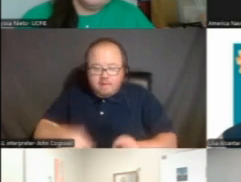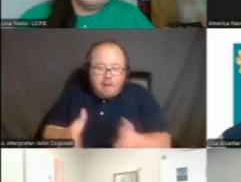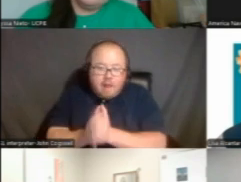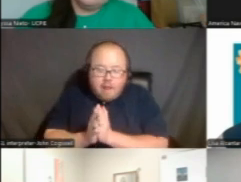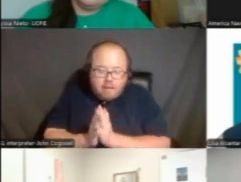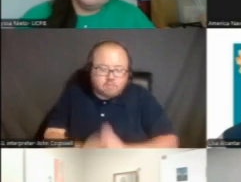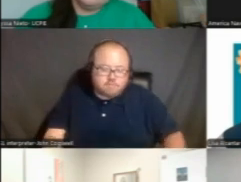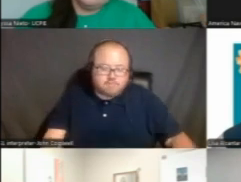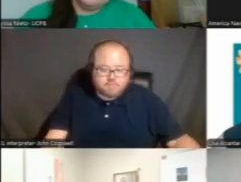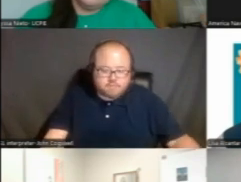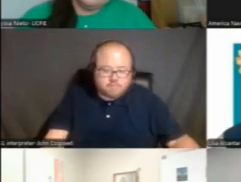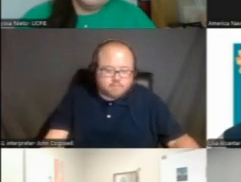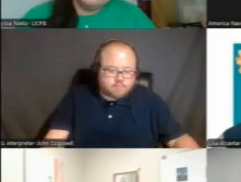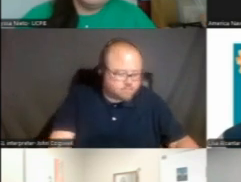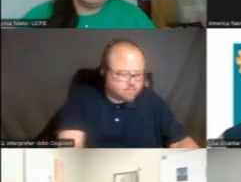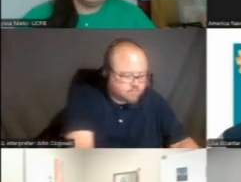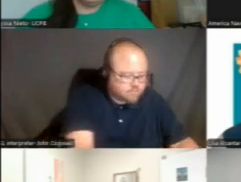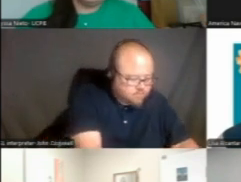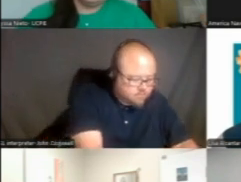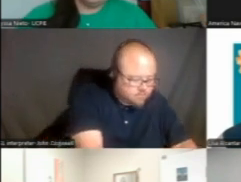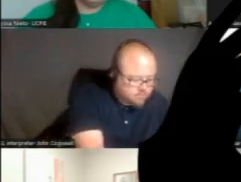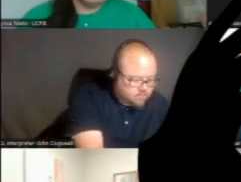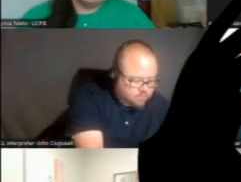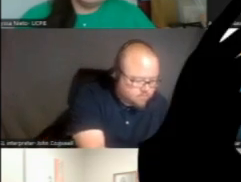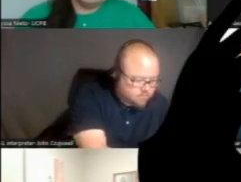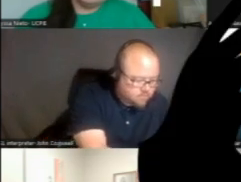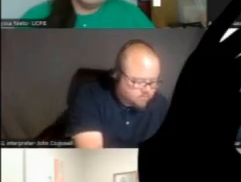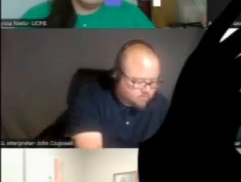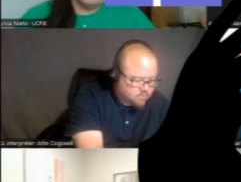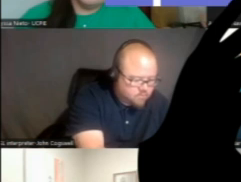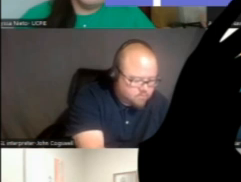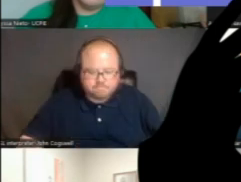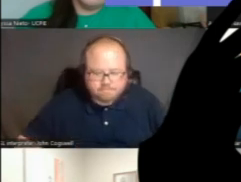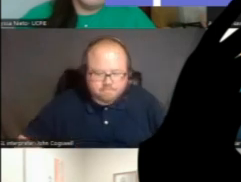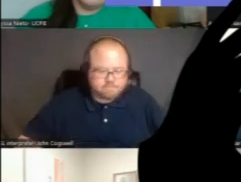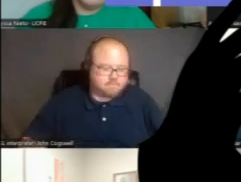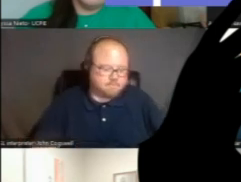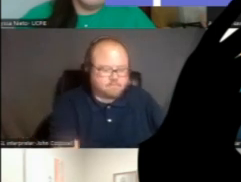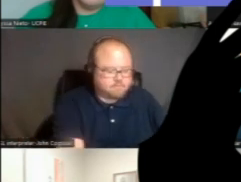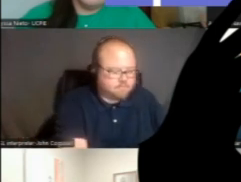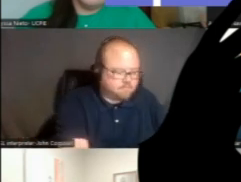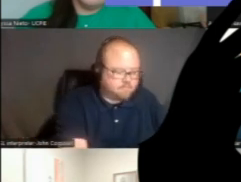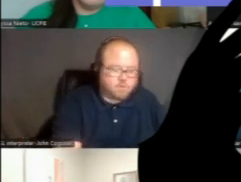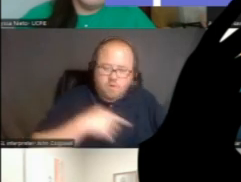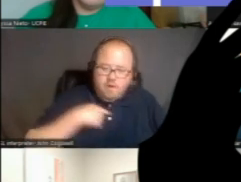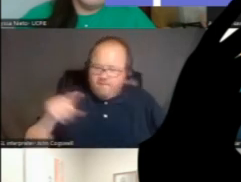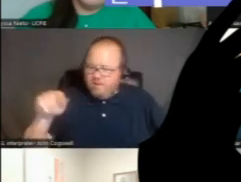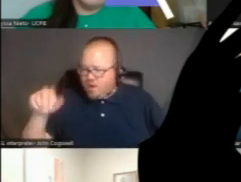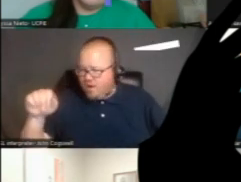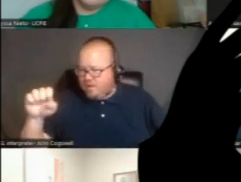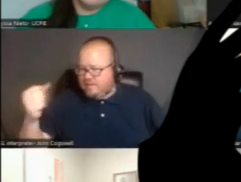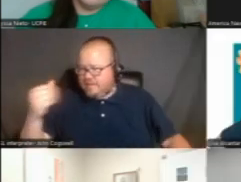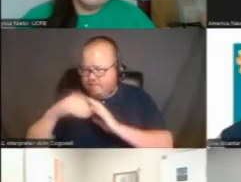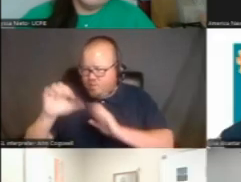Yes. That would be interesting to find out so that way we can be included and not excluded. Do you have Tanya's email? Can you let her know?